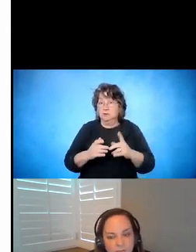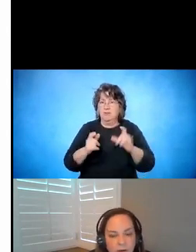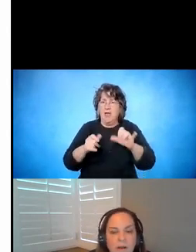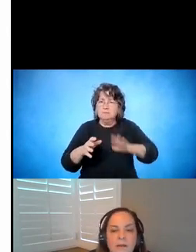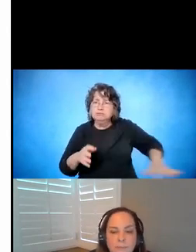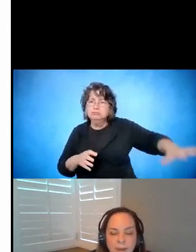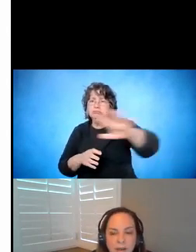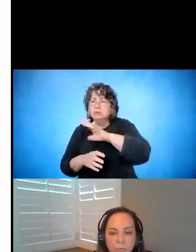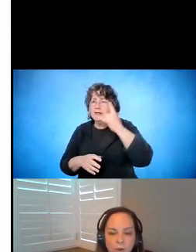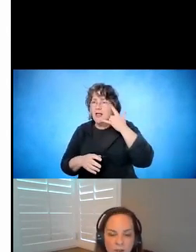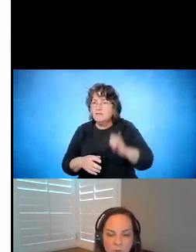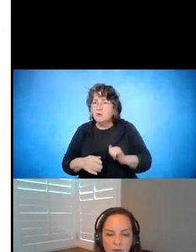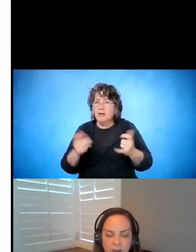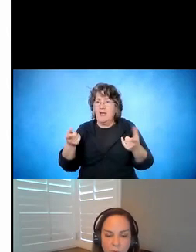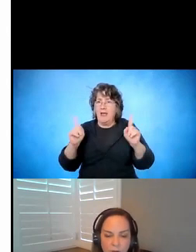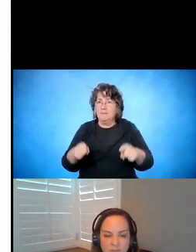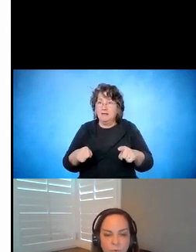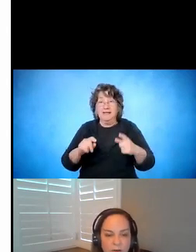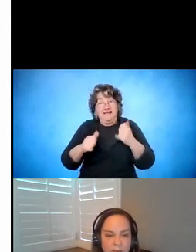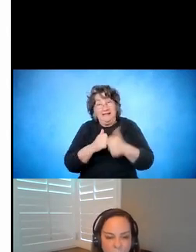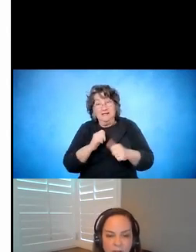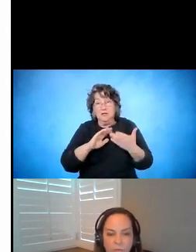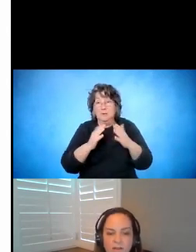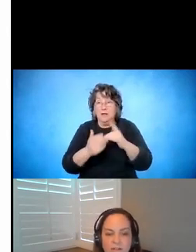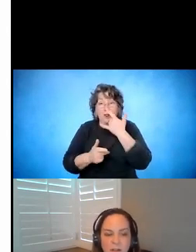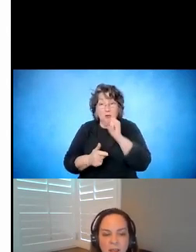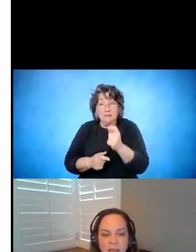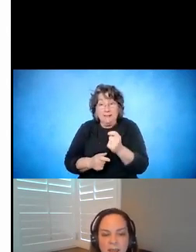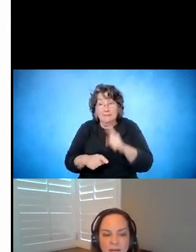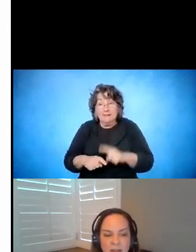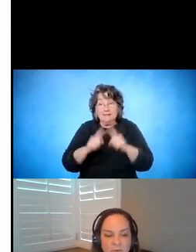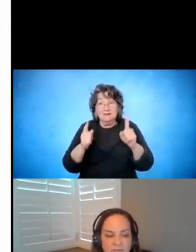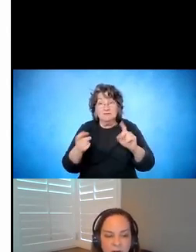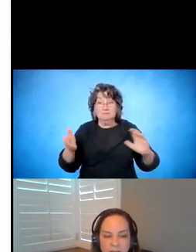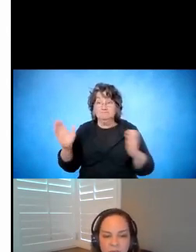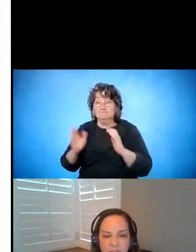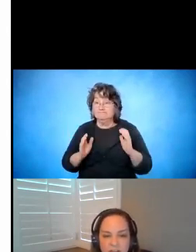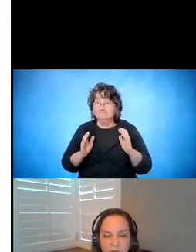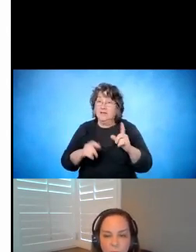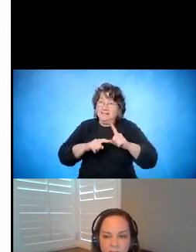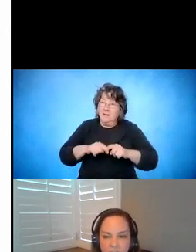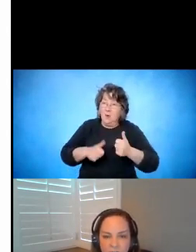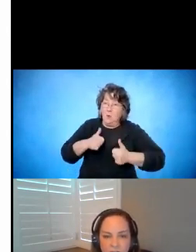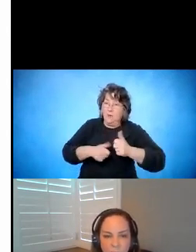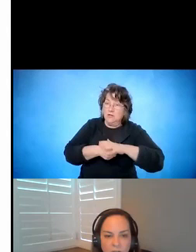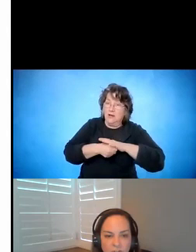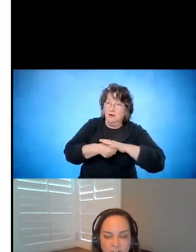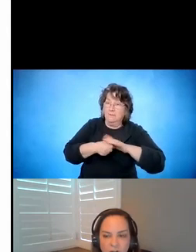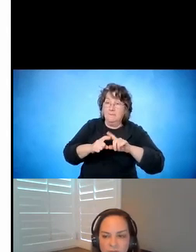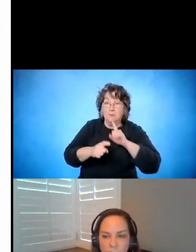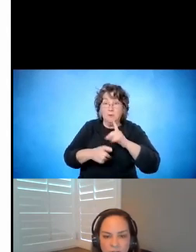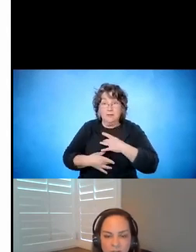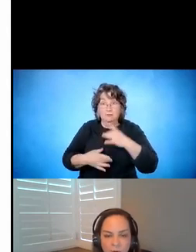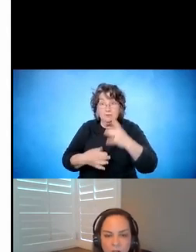bit different depending on what community it was, what county it was. And it was very interesting to watch. We all